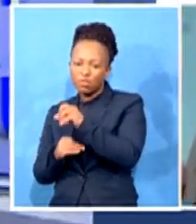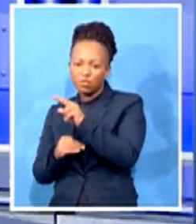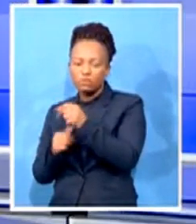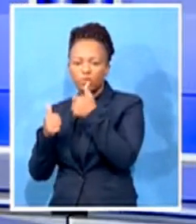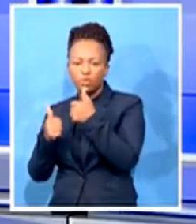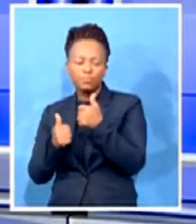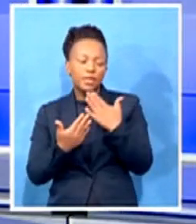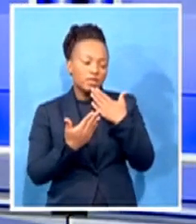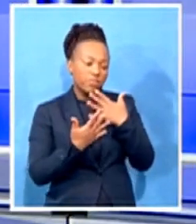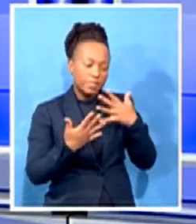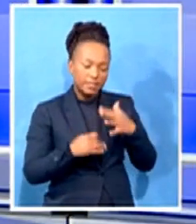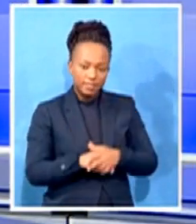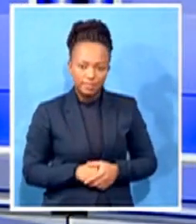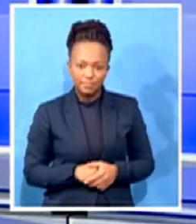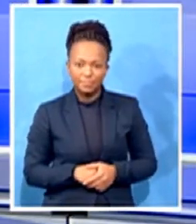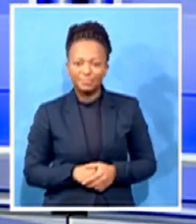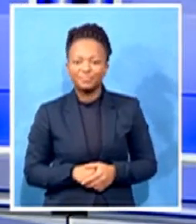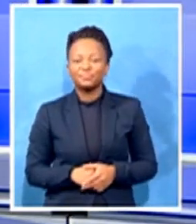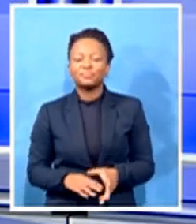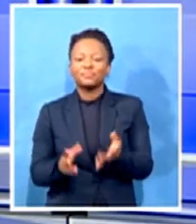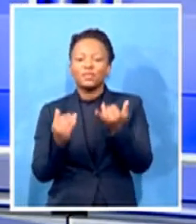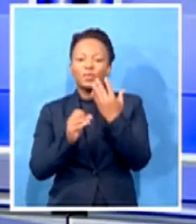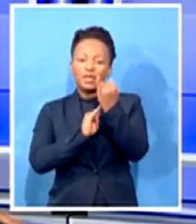Professor of International Relations at this university, John Stremlach.